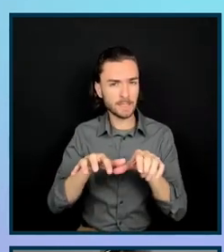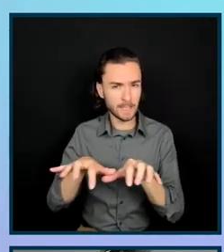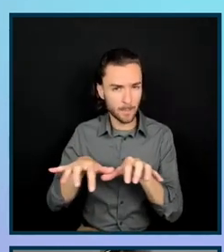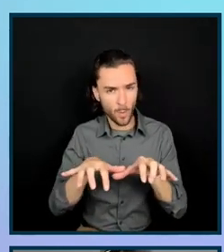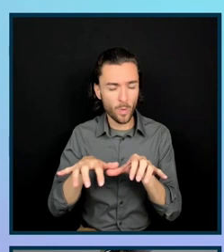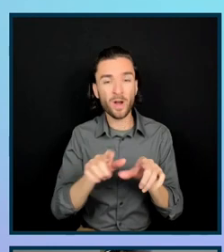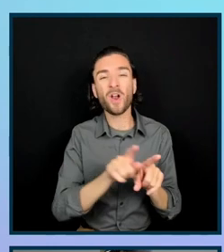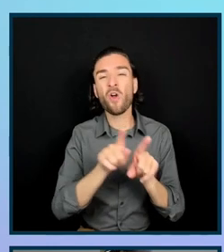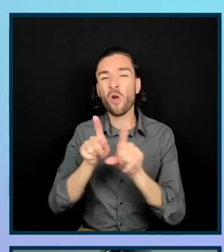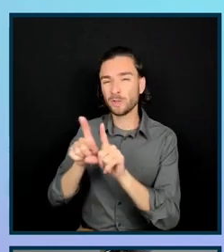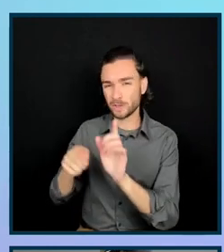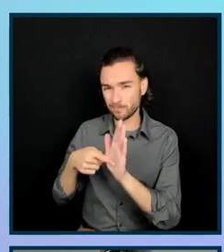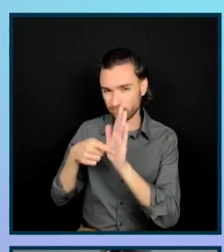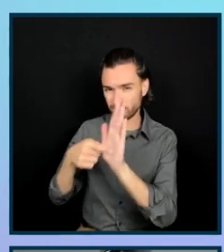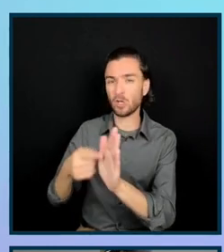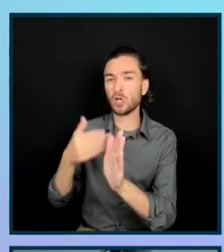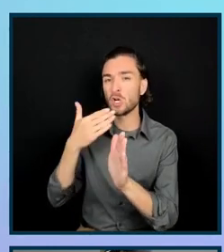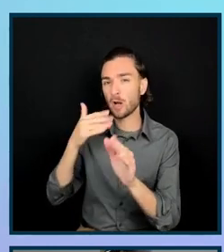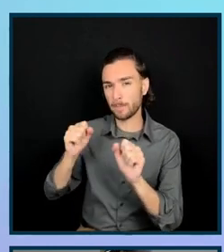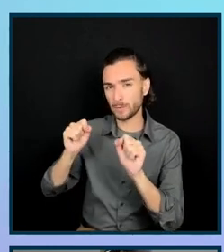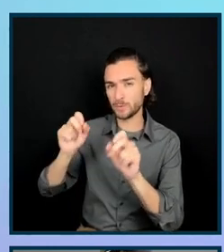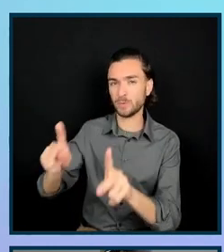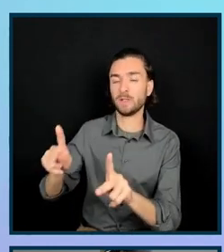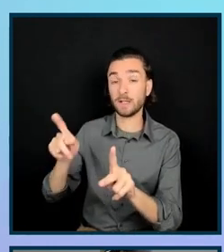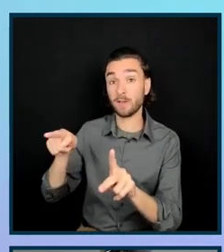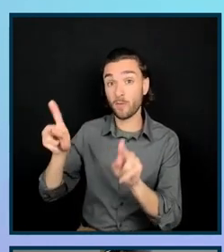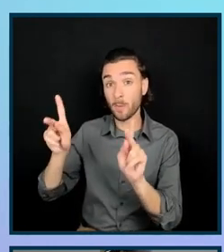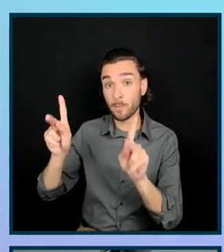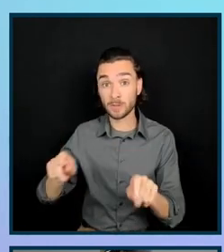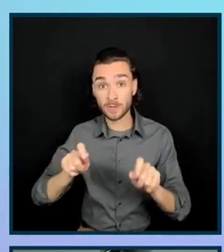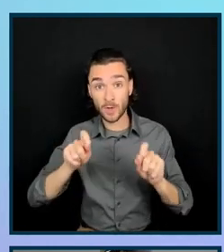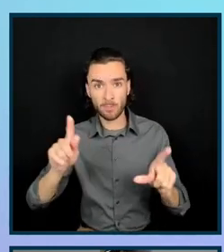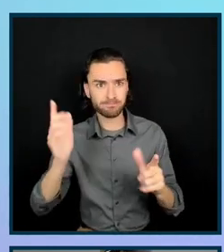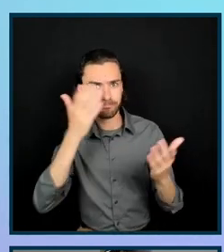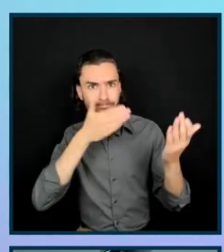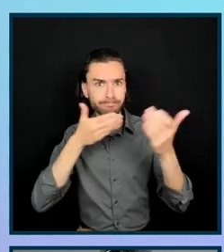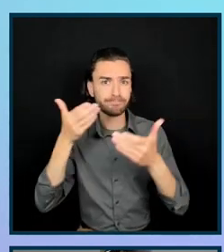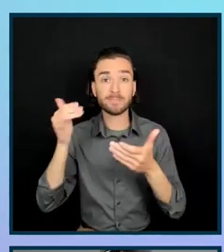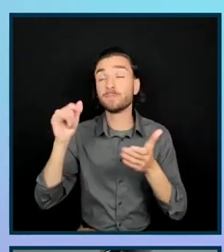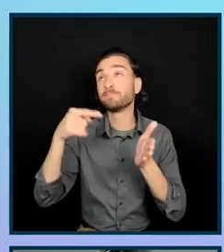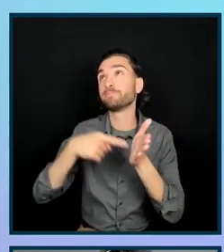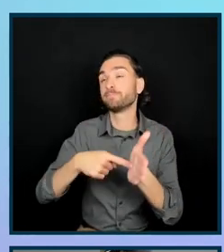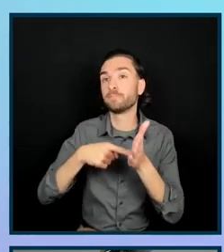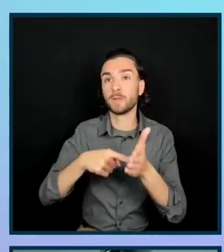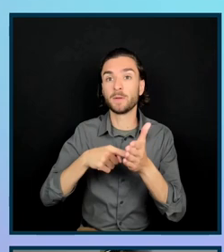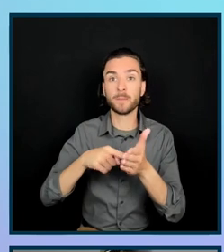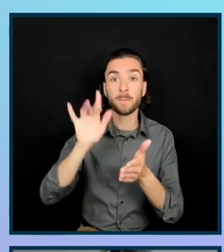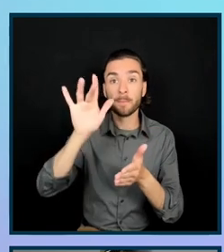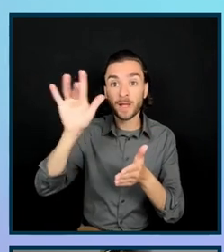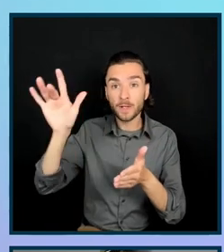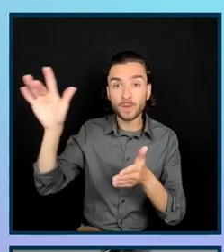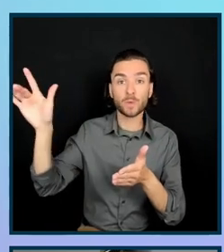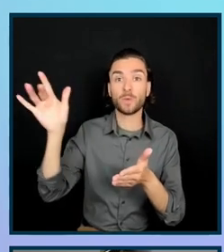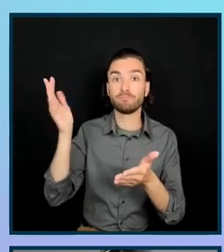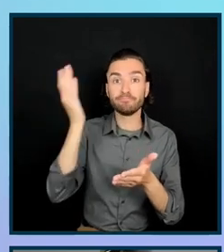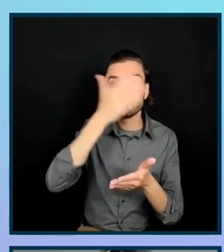users where they are on a site. So are, is there missing current states and menus? Are there breadcrumbs, etc.